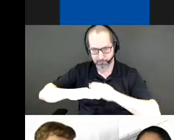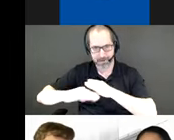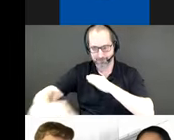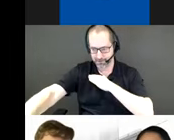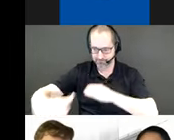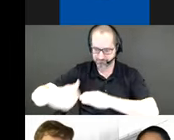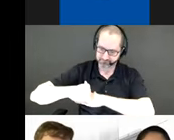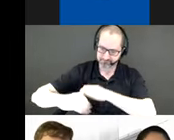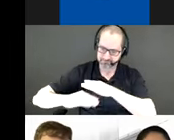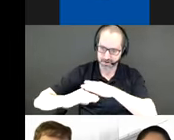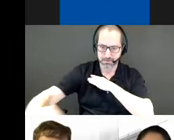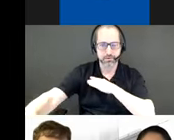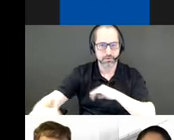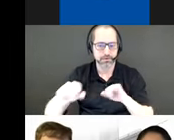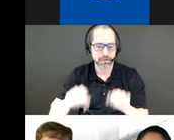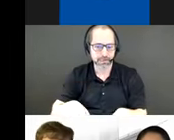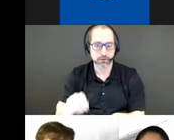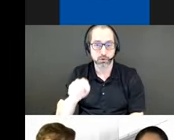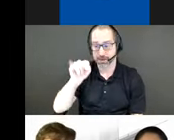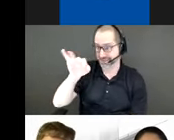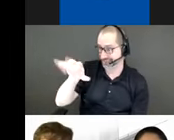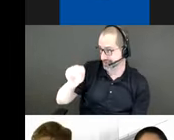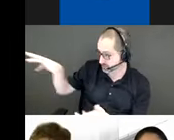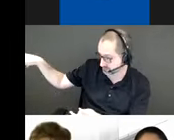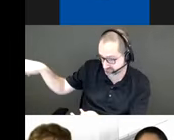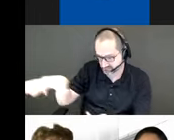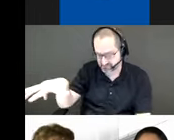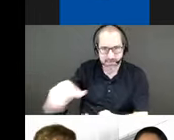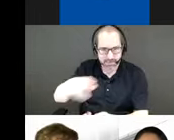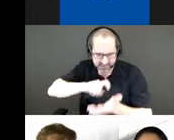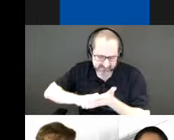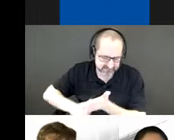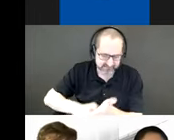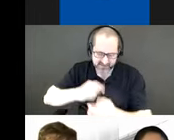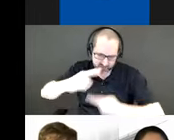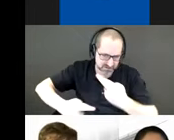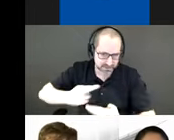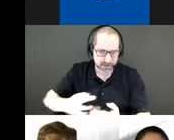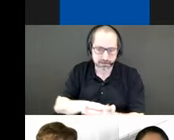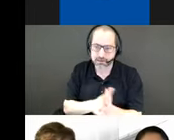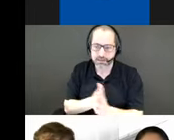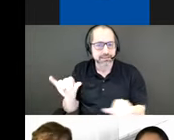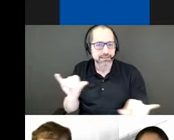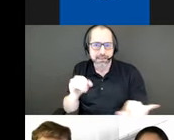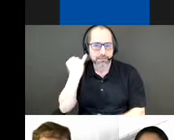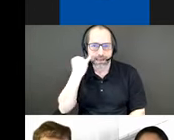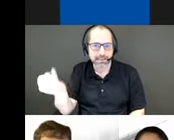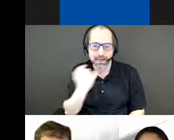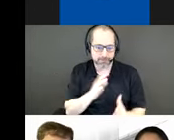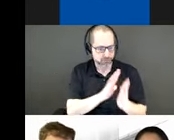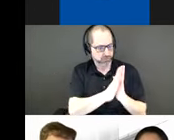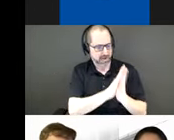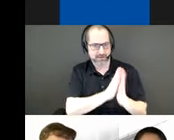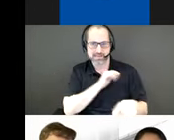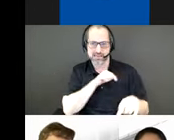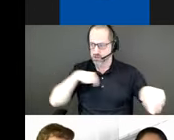The configuration of tires acts as a psychological buffer to the fast-moving vehicles on either side. The tires' bright